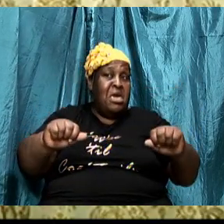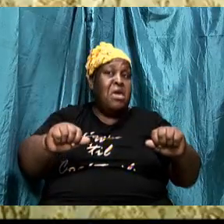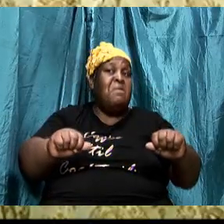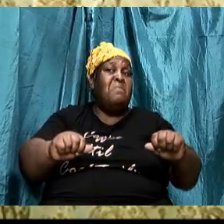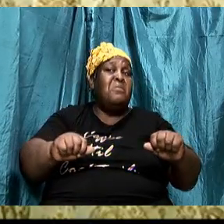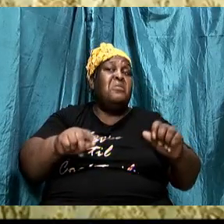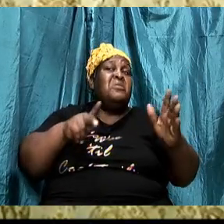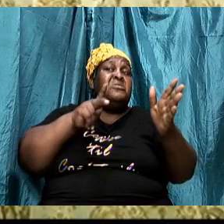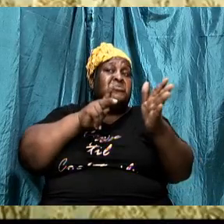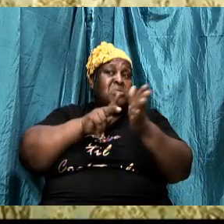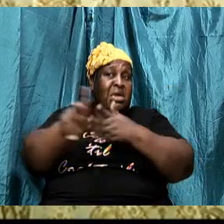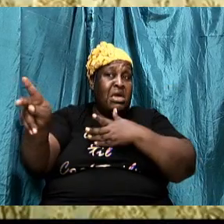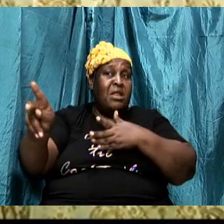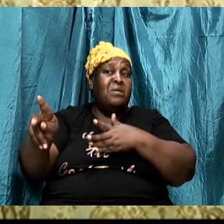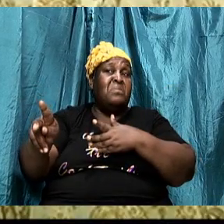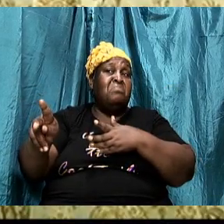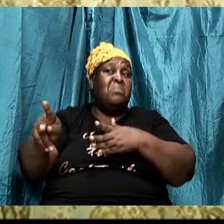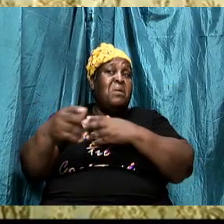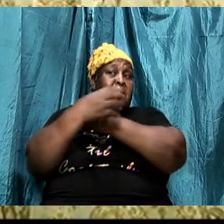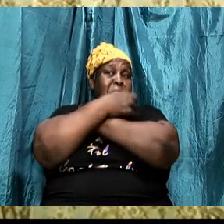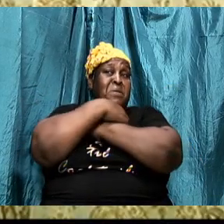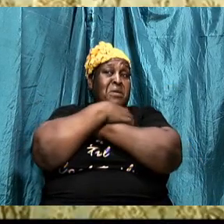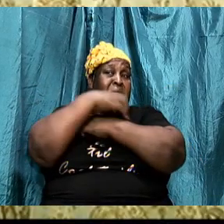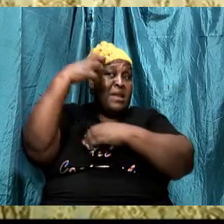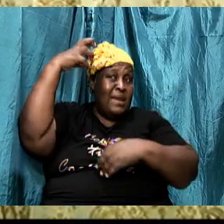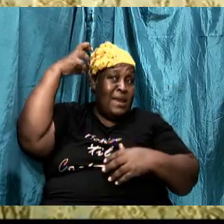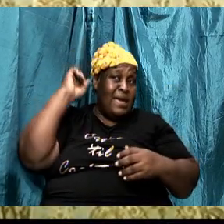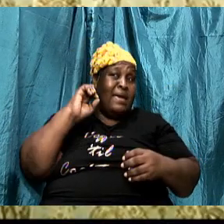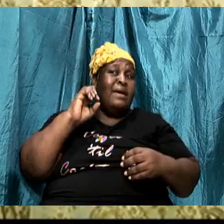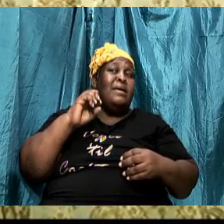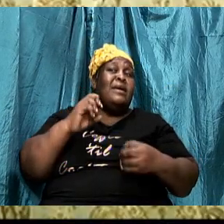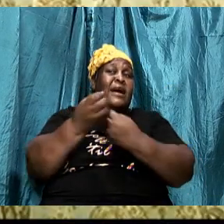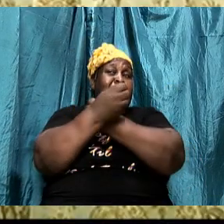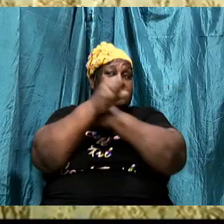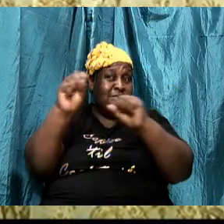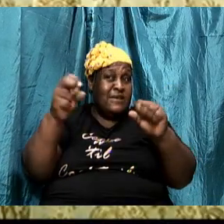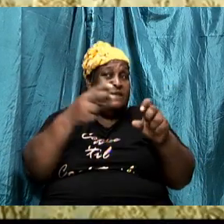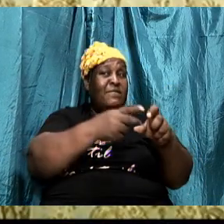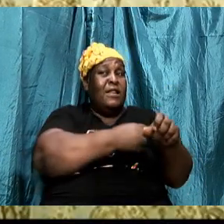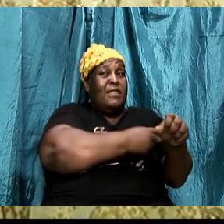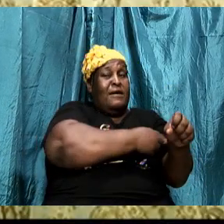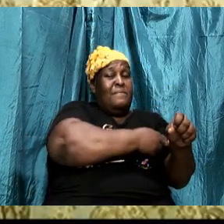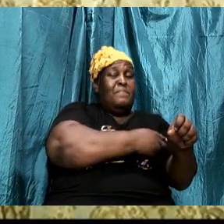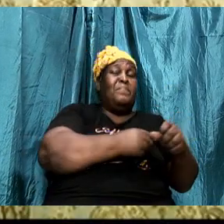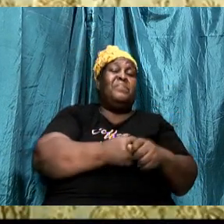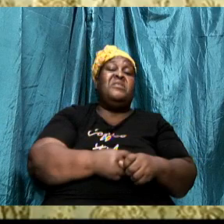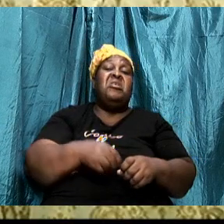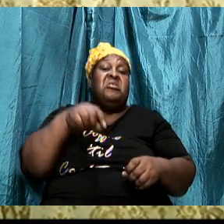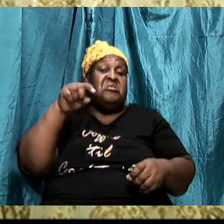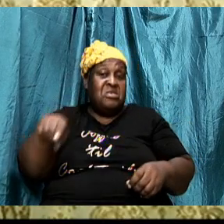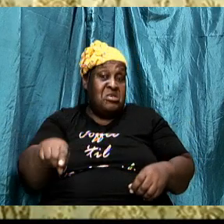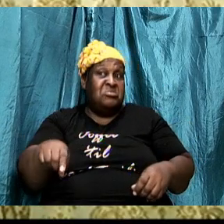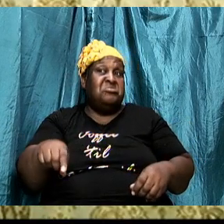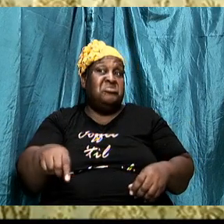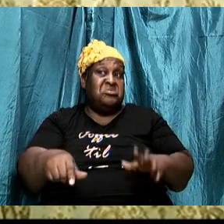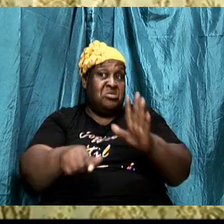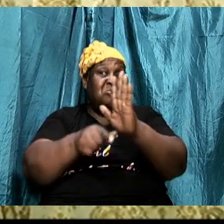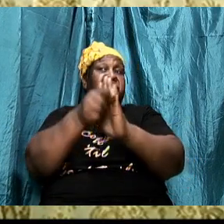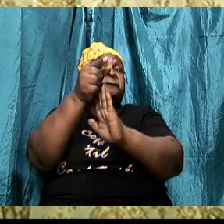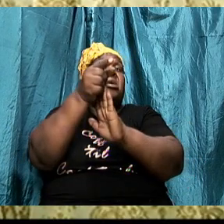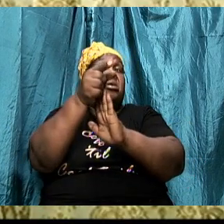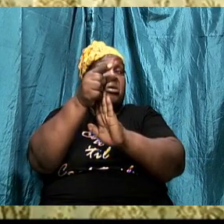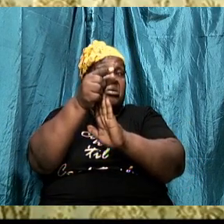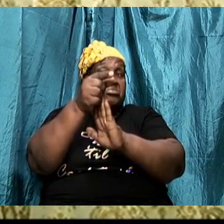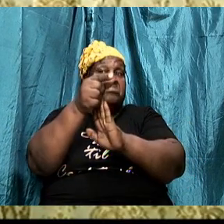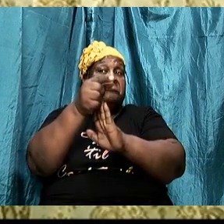based upon this experience, his faith now was at the point where he said that this uncircumcised Philistine